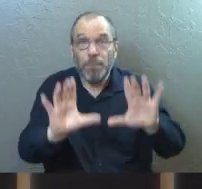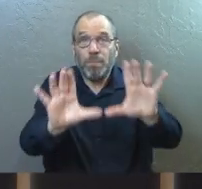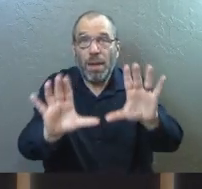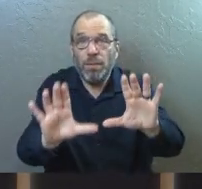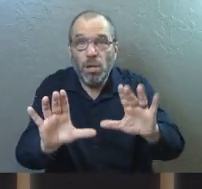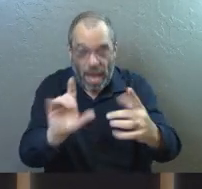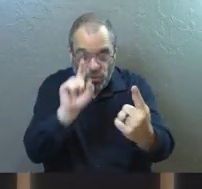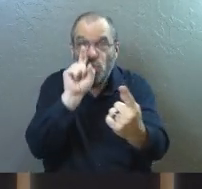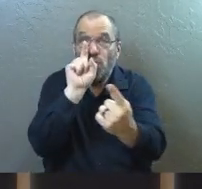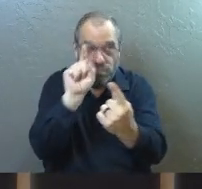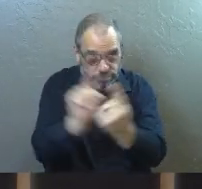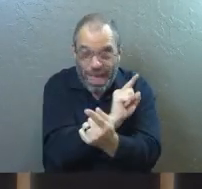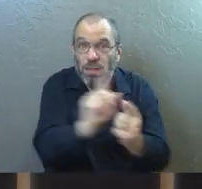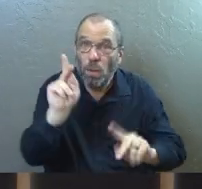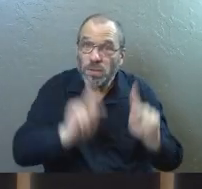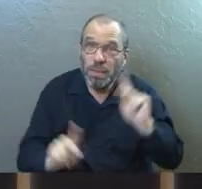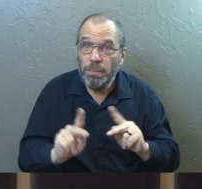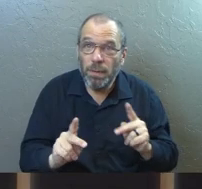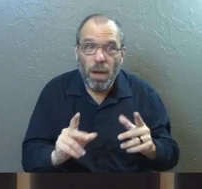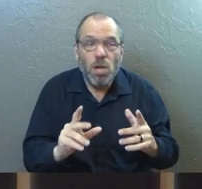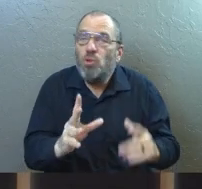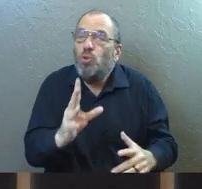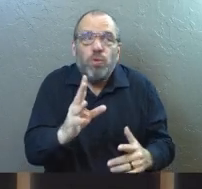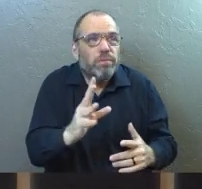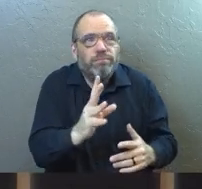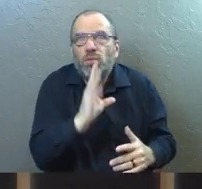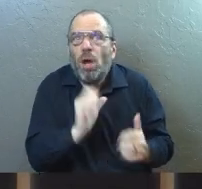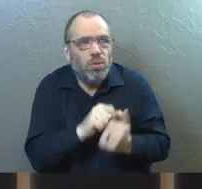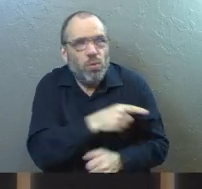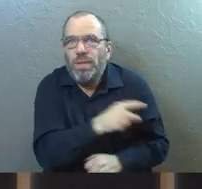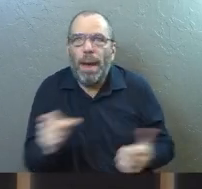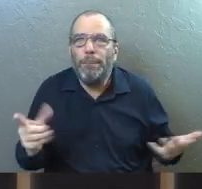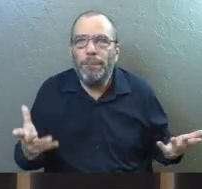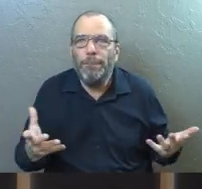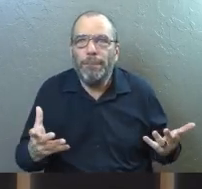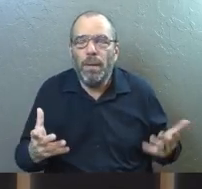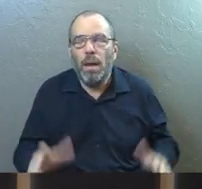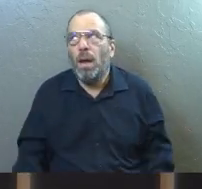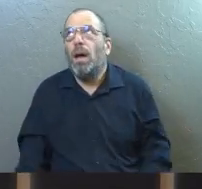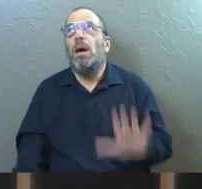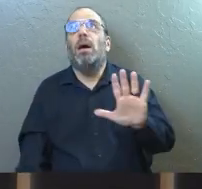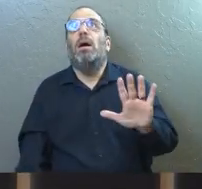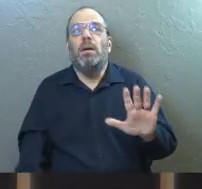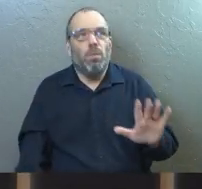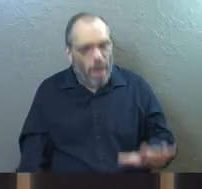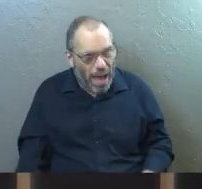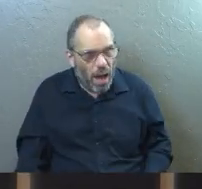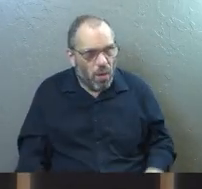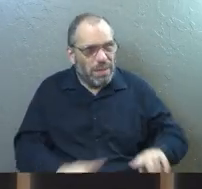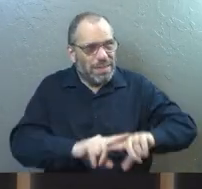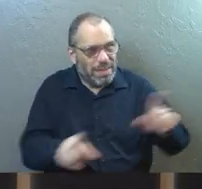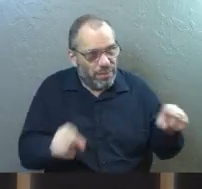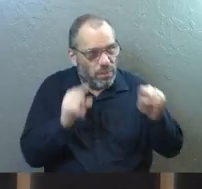again, you've met those people. You've talked to them. Oh my gosh, you're different.